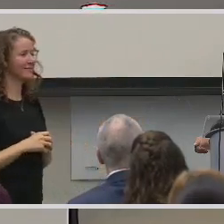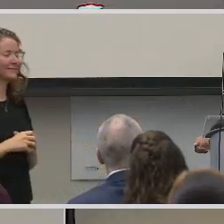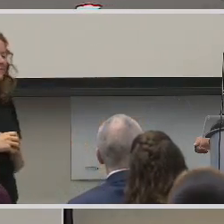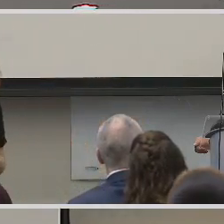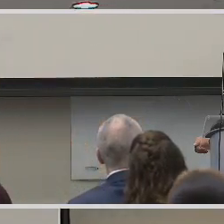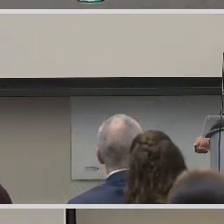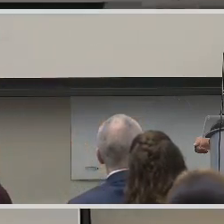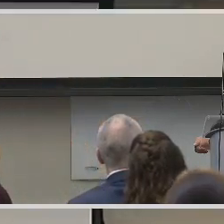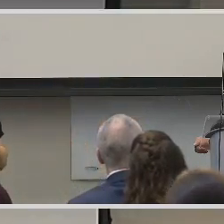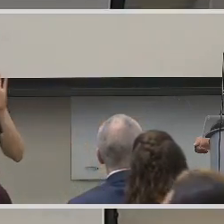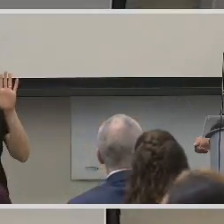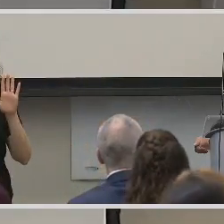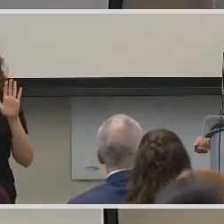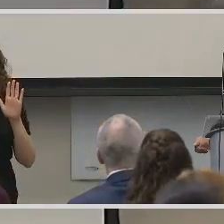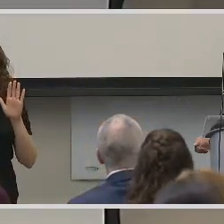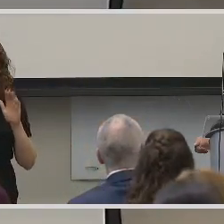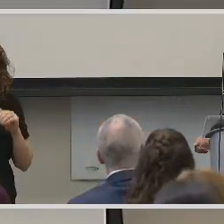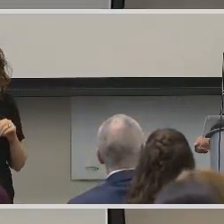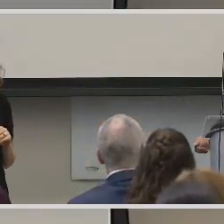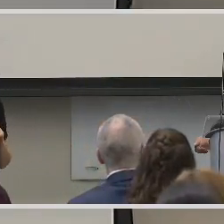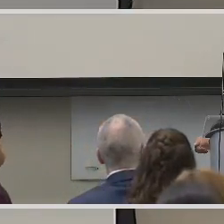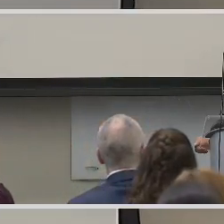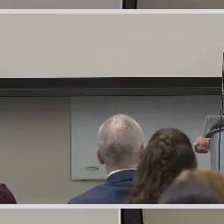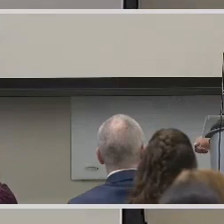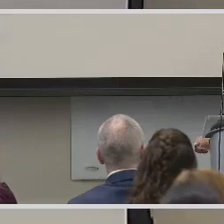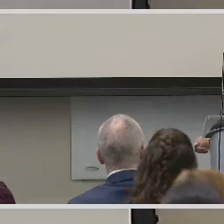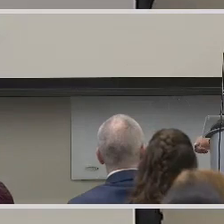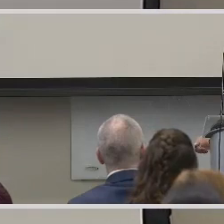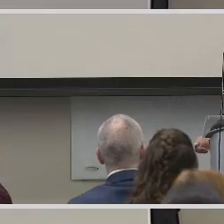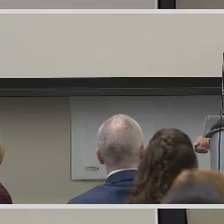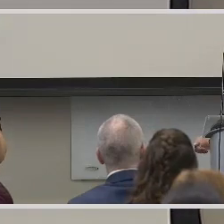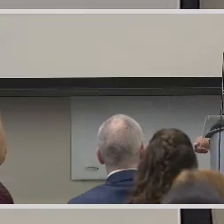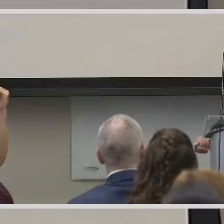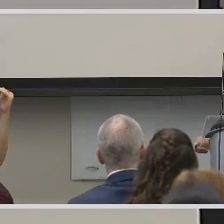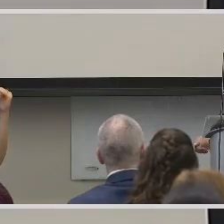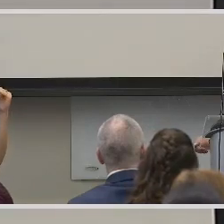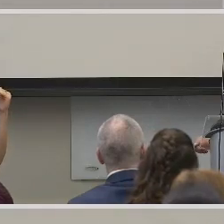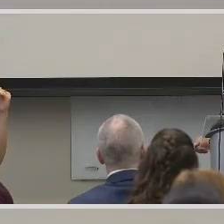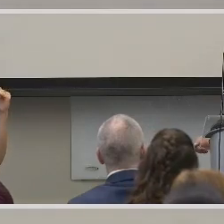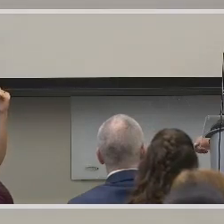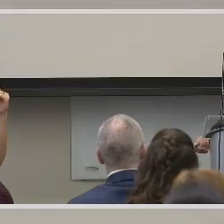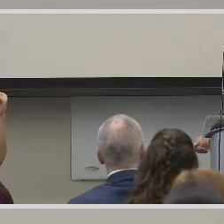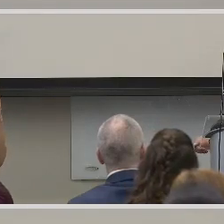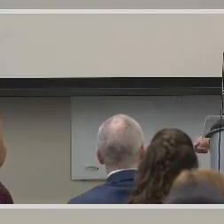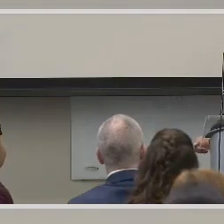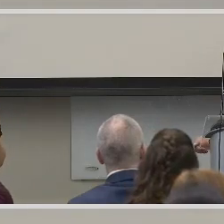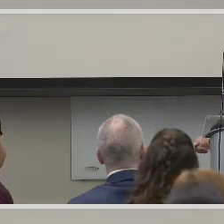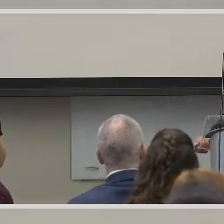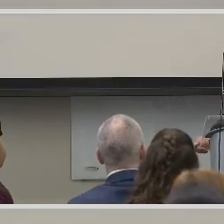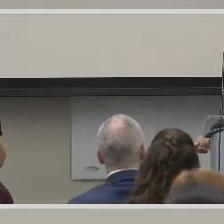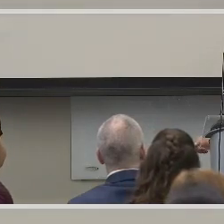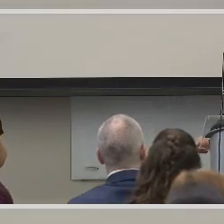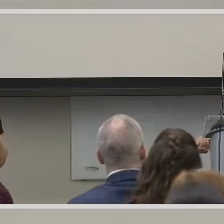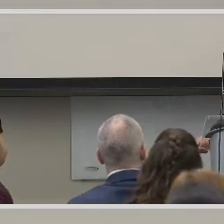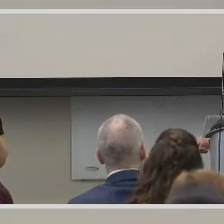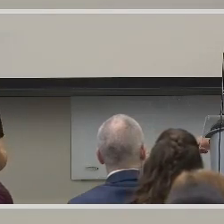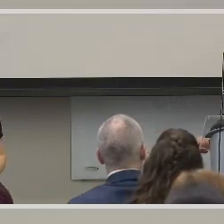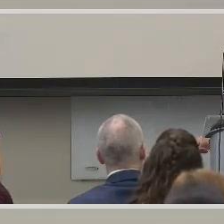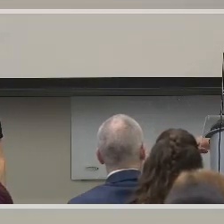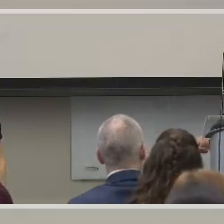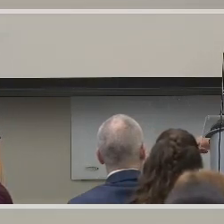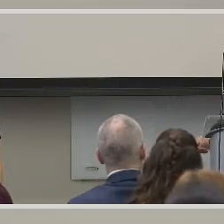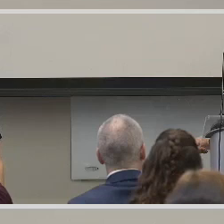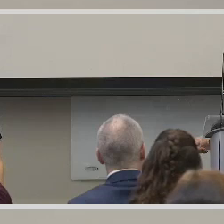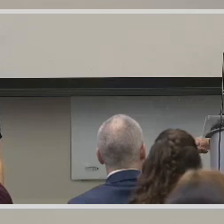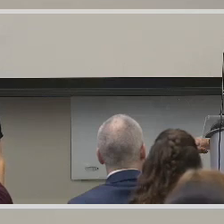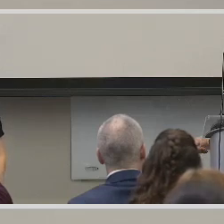Great question. Thank you. So, at the high school level, I cannot ever do braces off. There's way